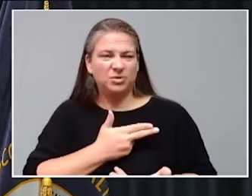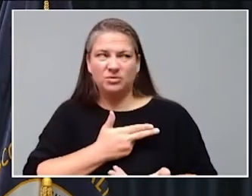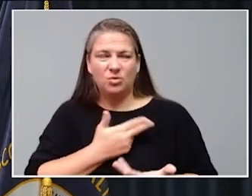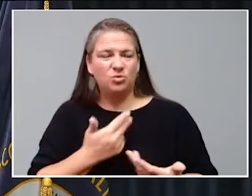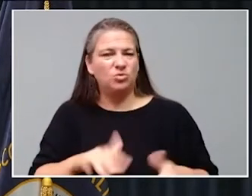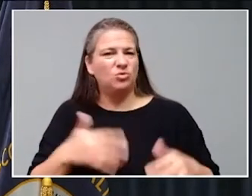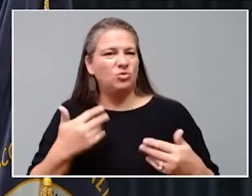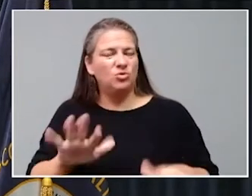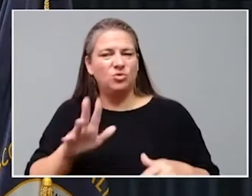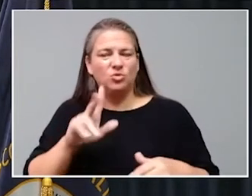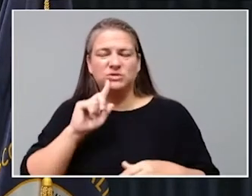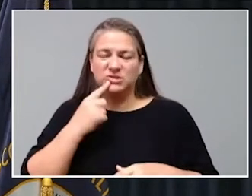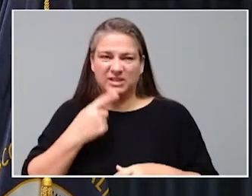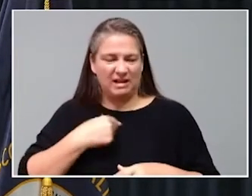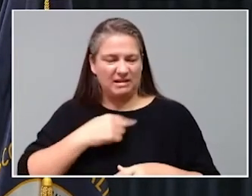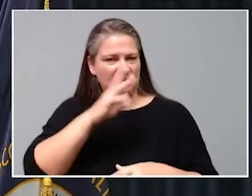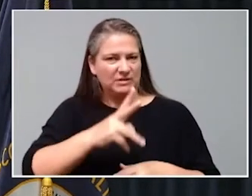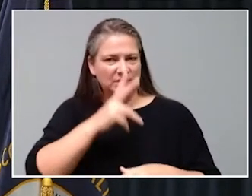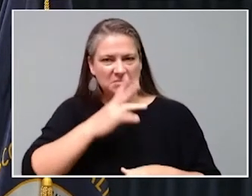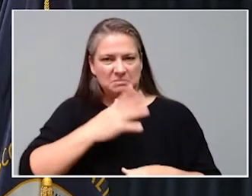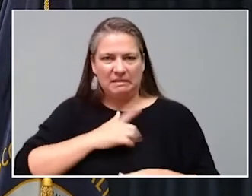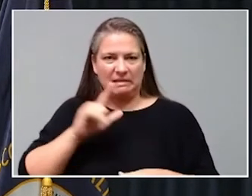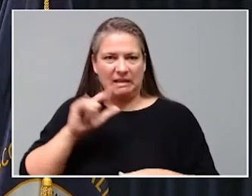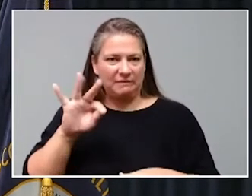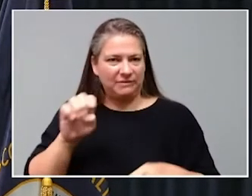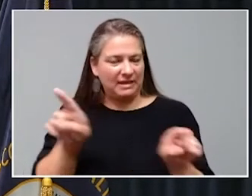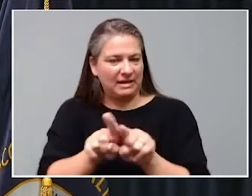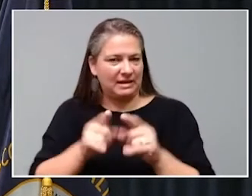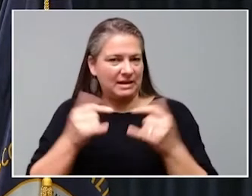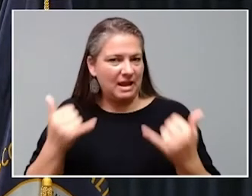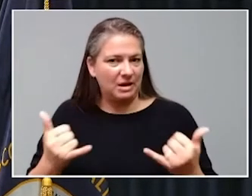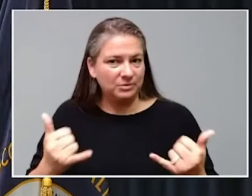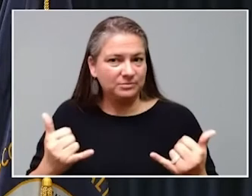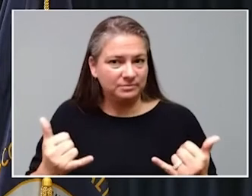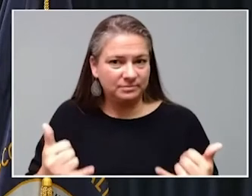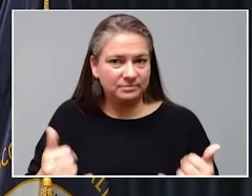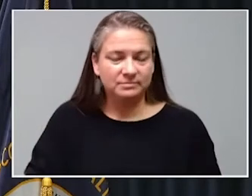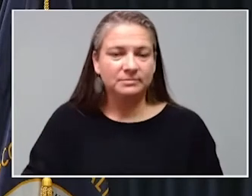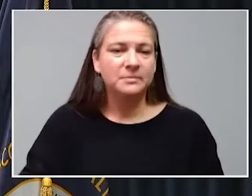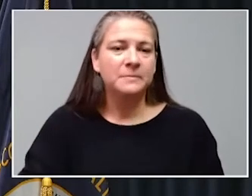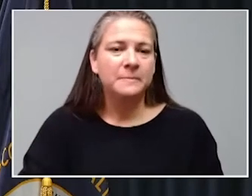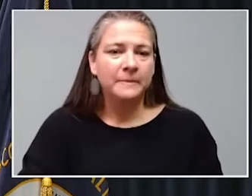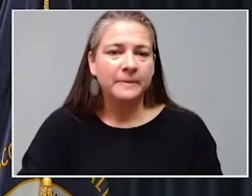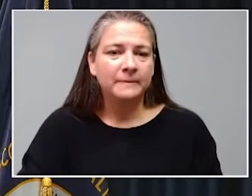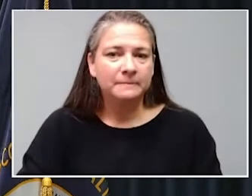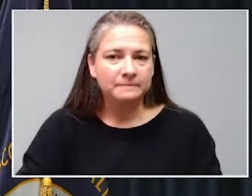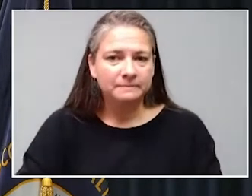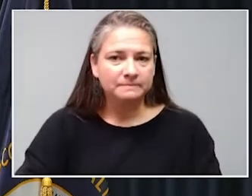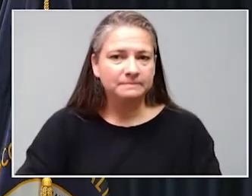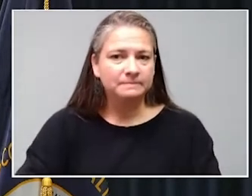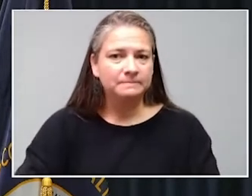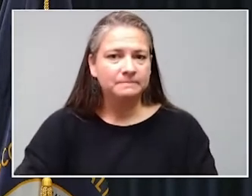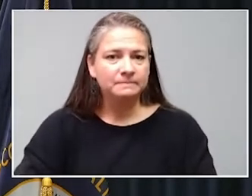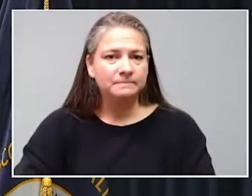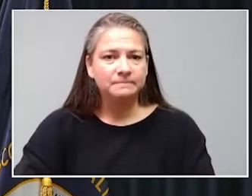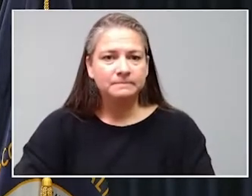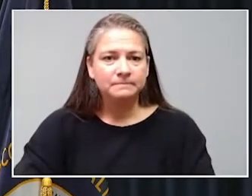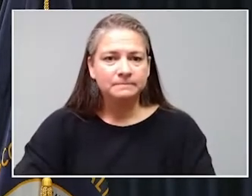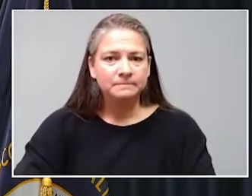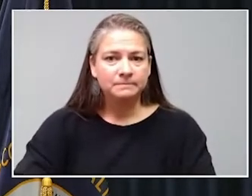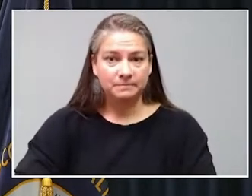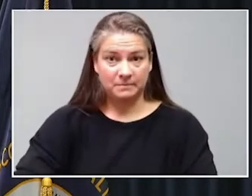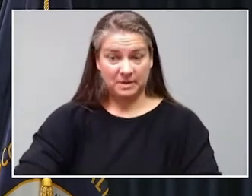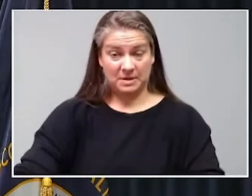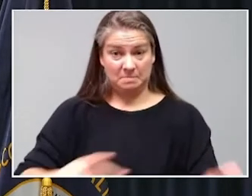lifetime than it is right now. Now, that means if you get COVID and need to be hospitalized,